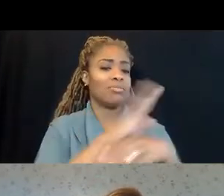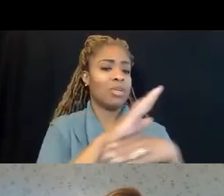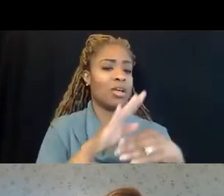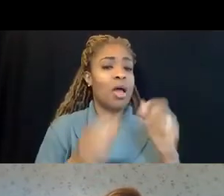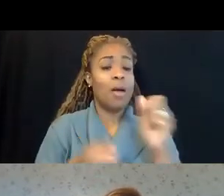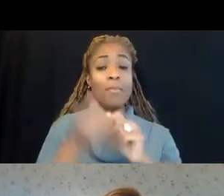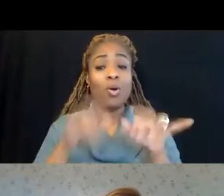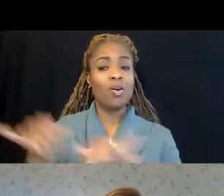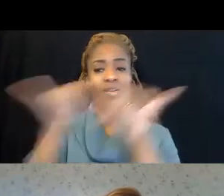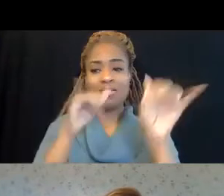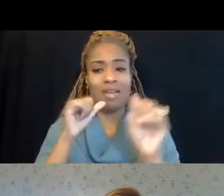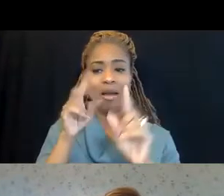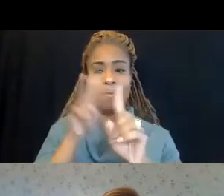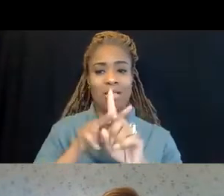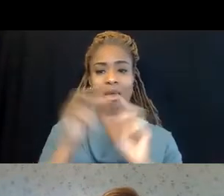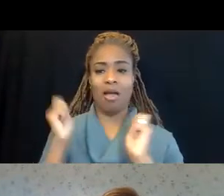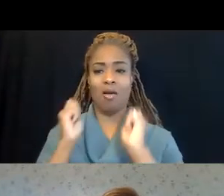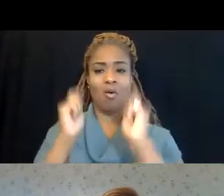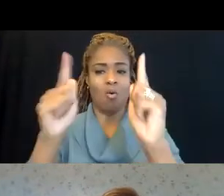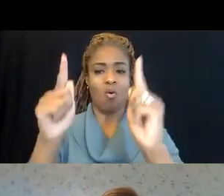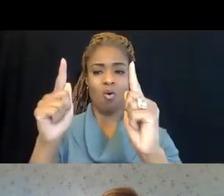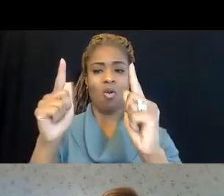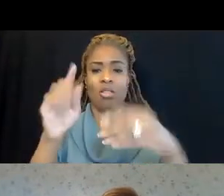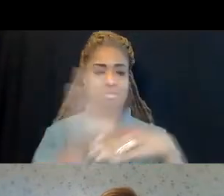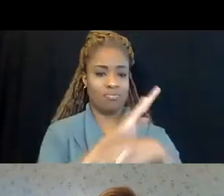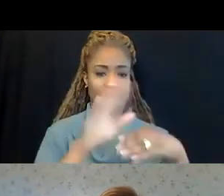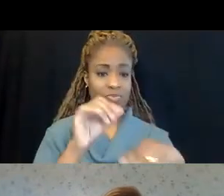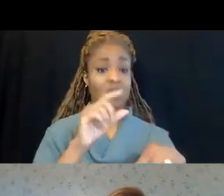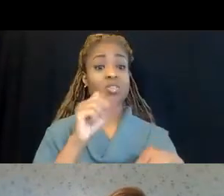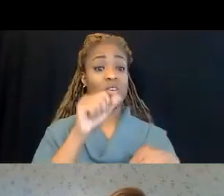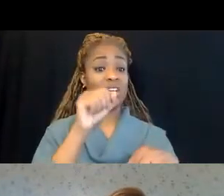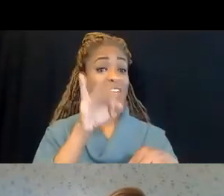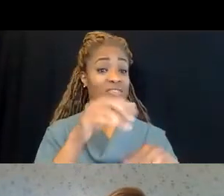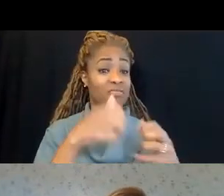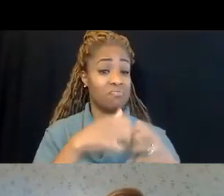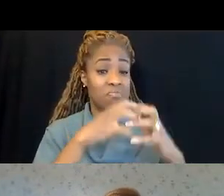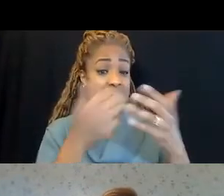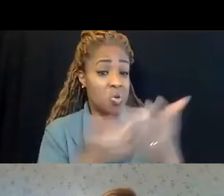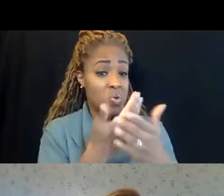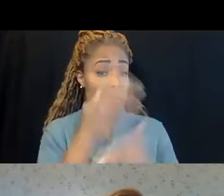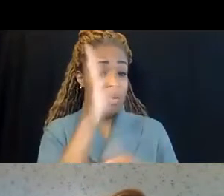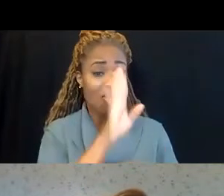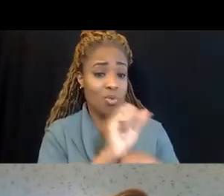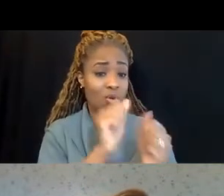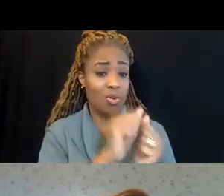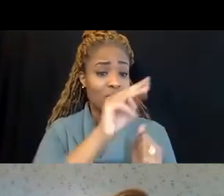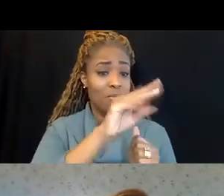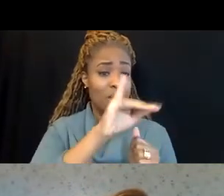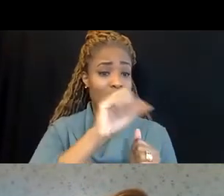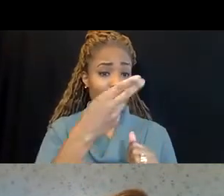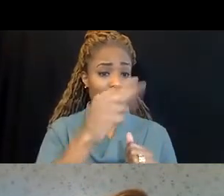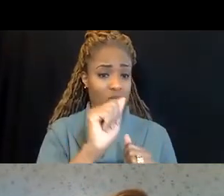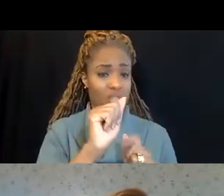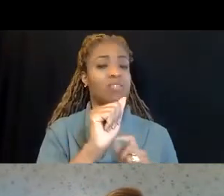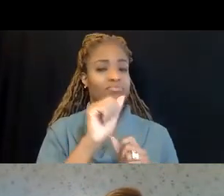apply to all employers. So if you're new, if you've never worked with MIOSHA, again, contact that set